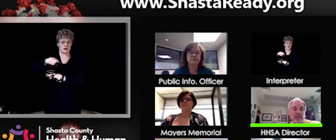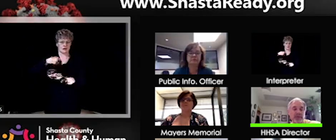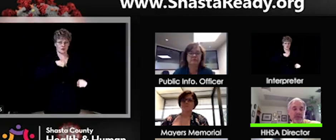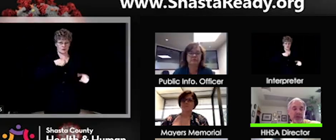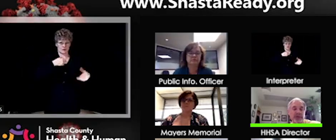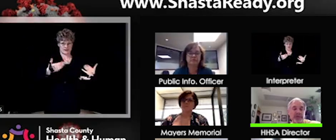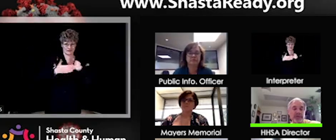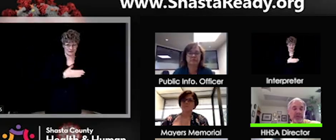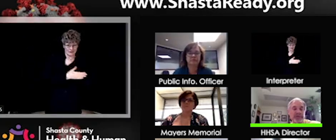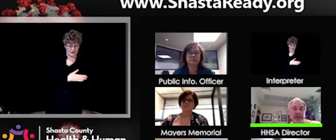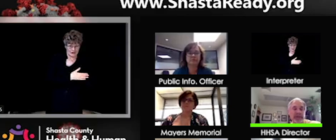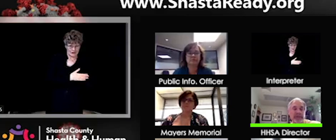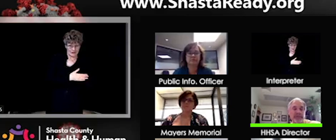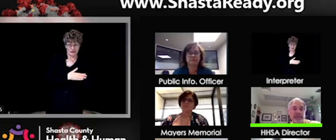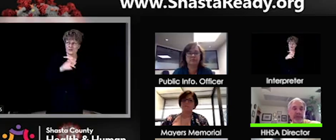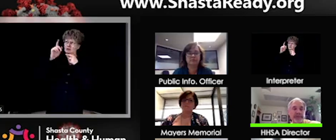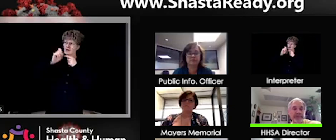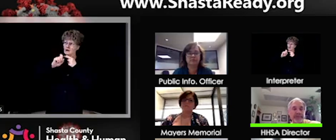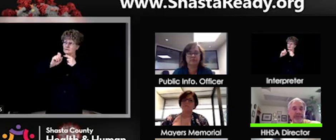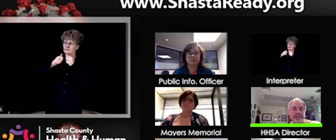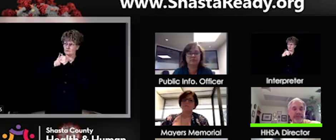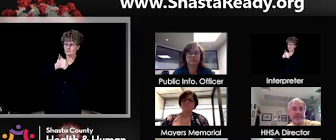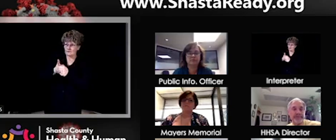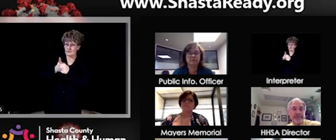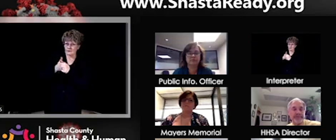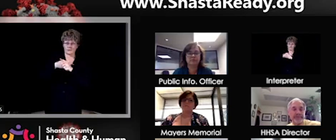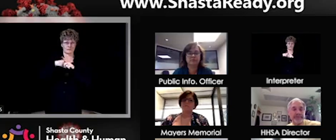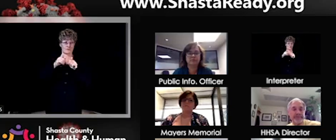added anything more restrictive than what the state has implemented.